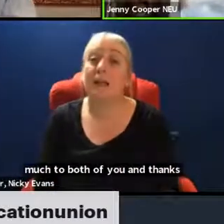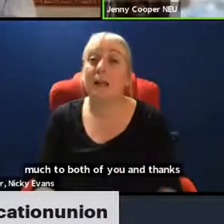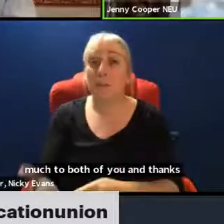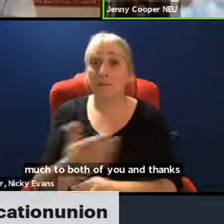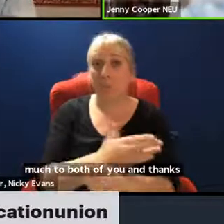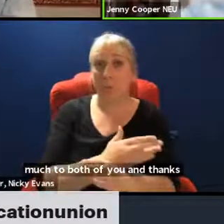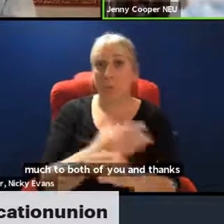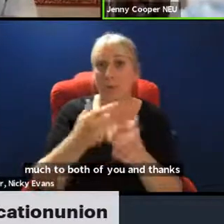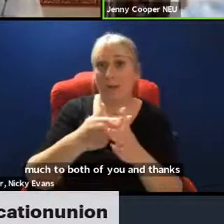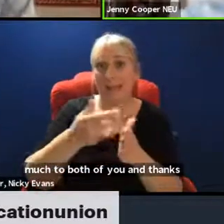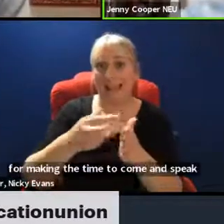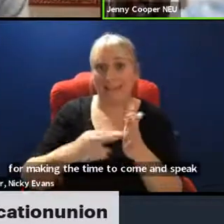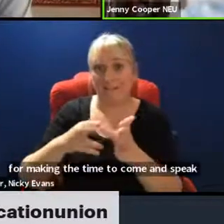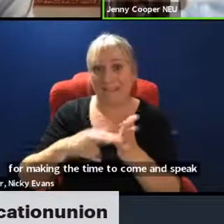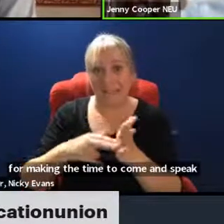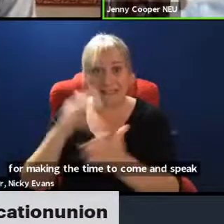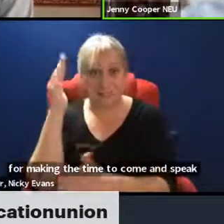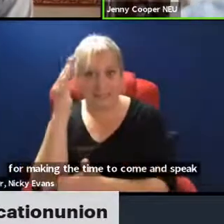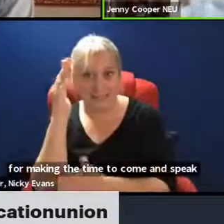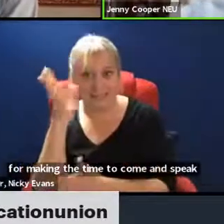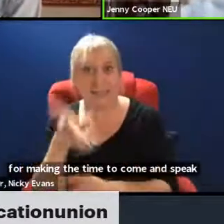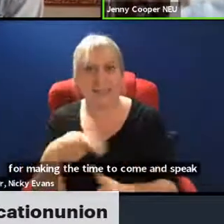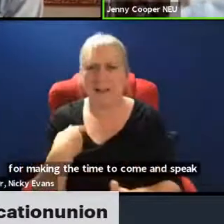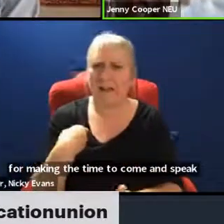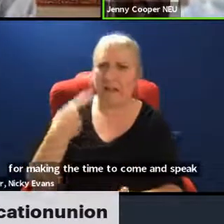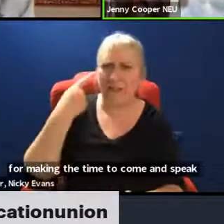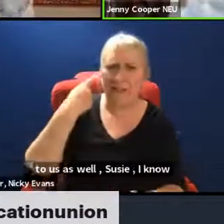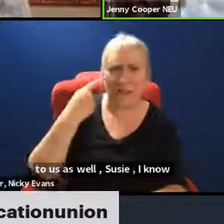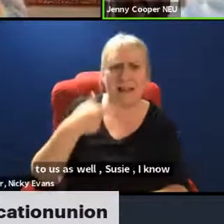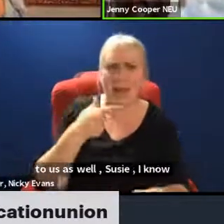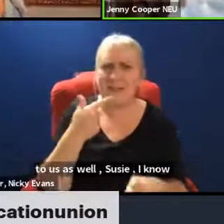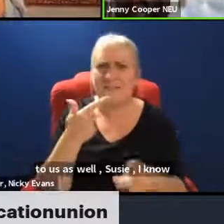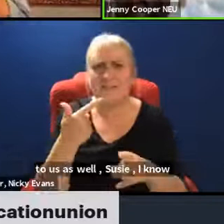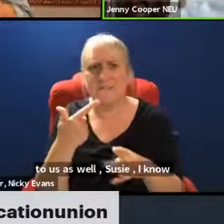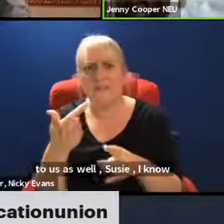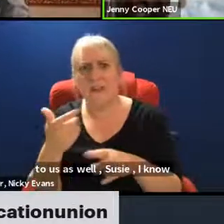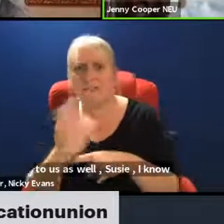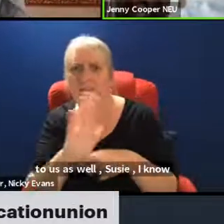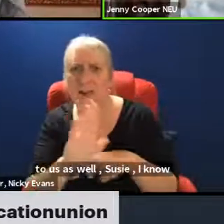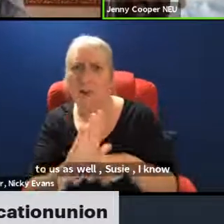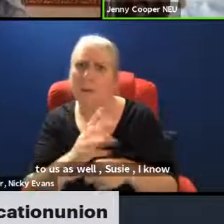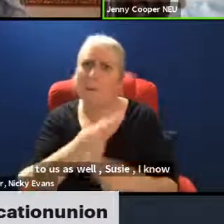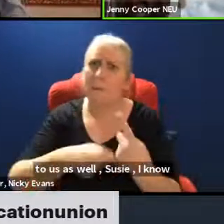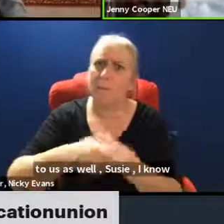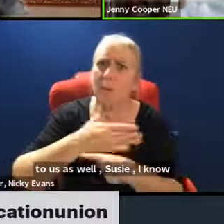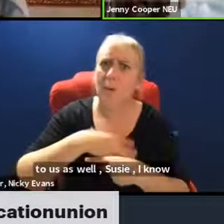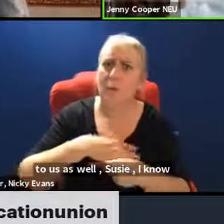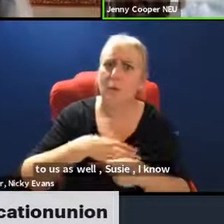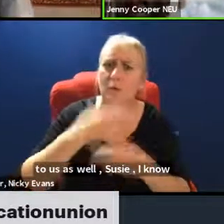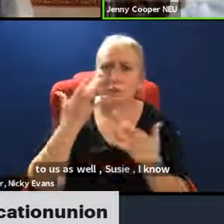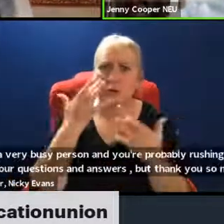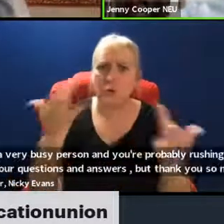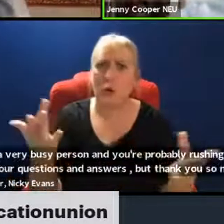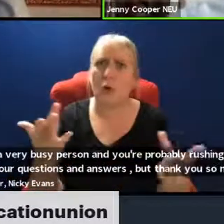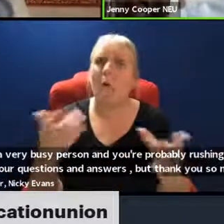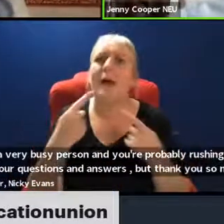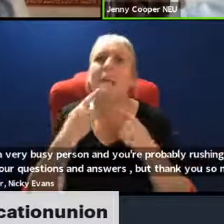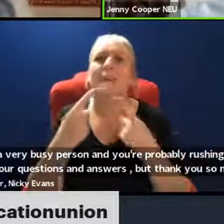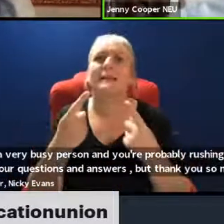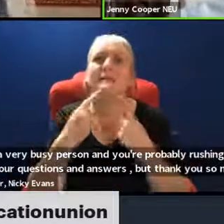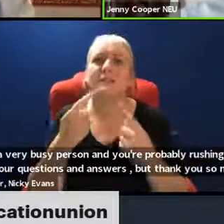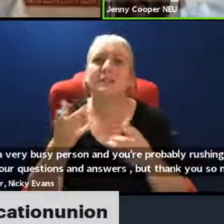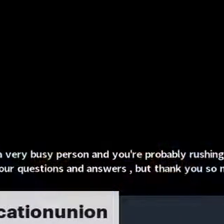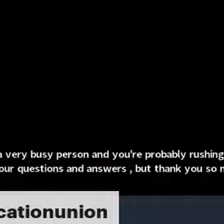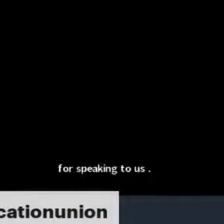Courtney, I believe there's a film that we can show now, which is a message from Sadiq Khan, the London